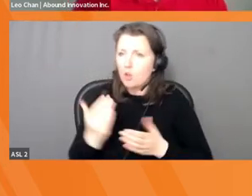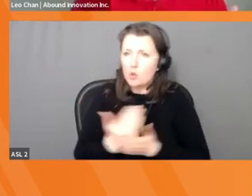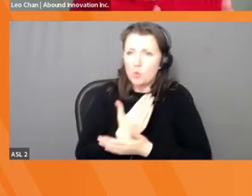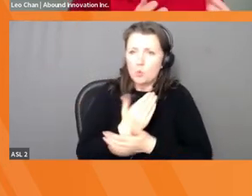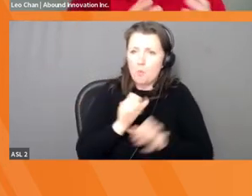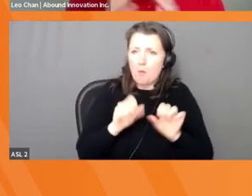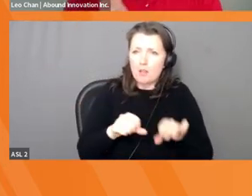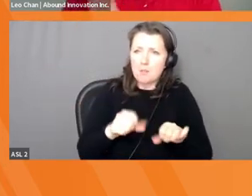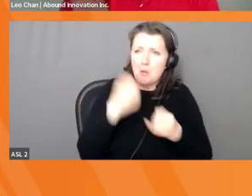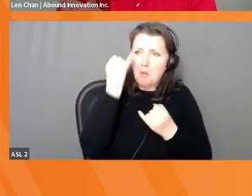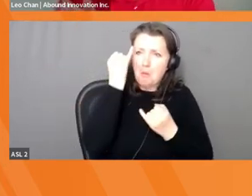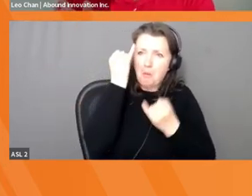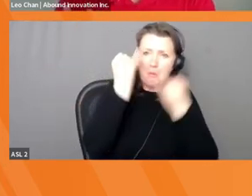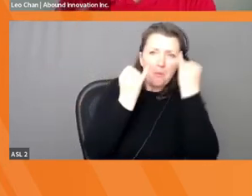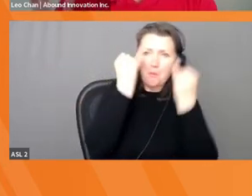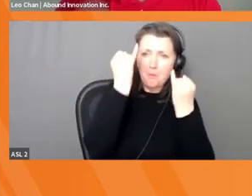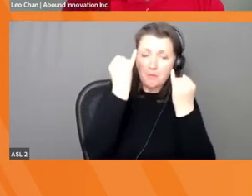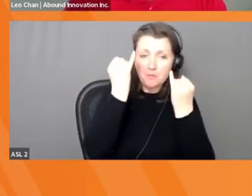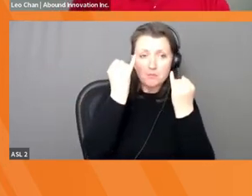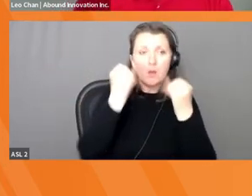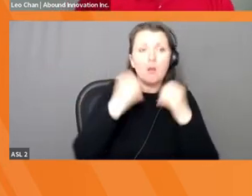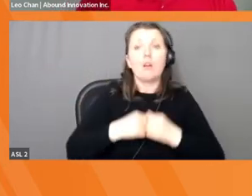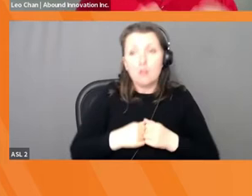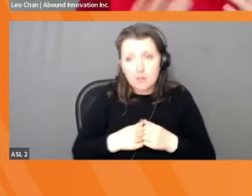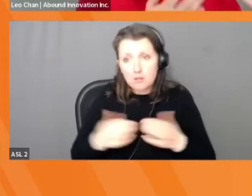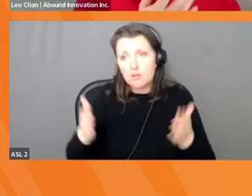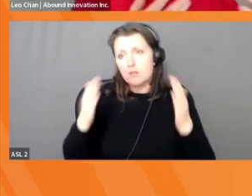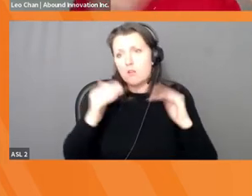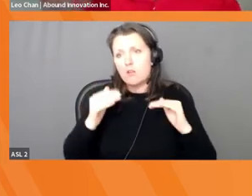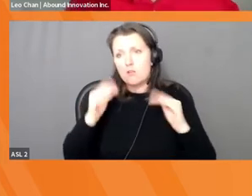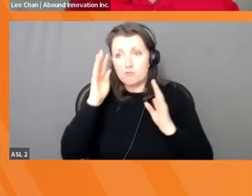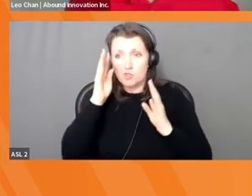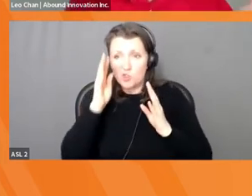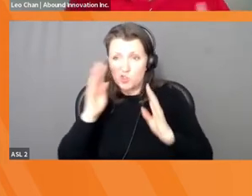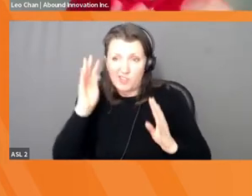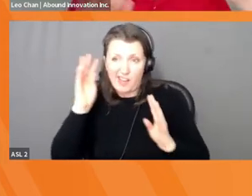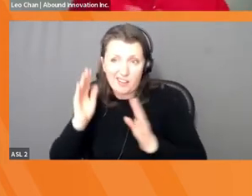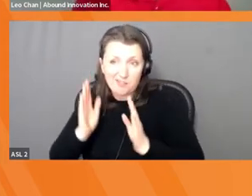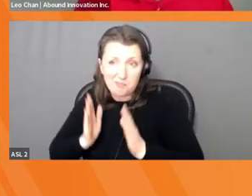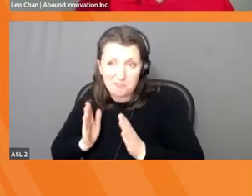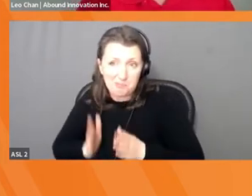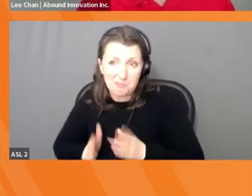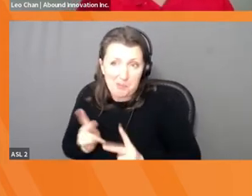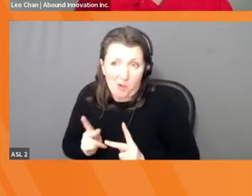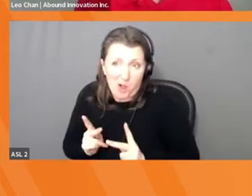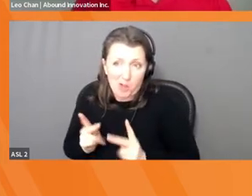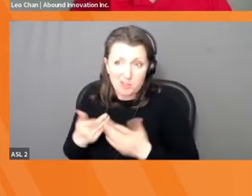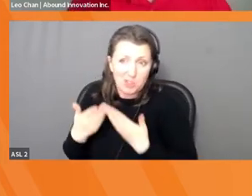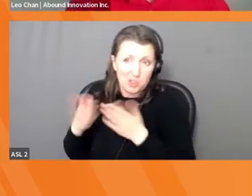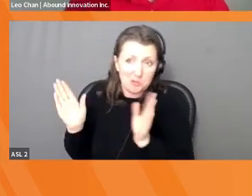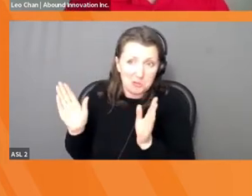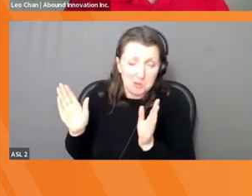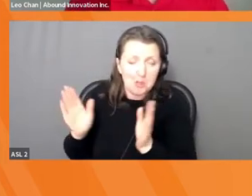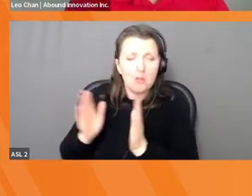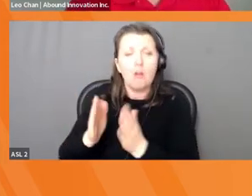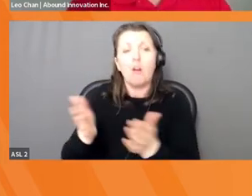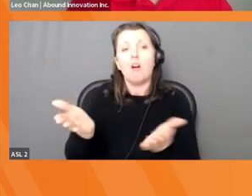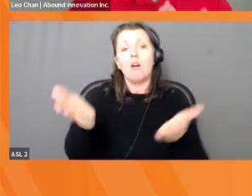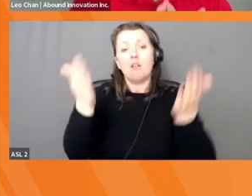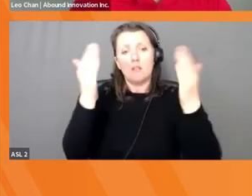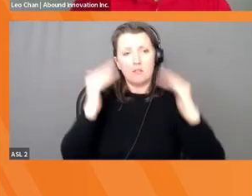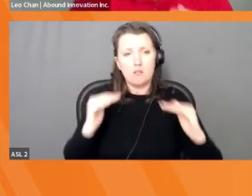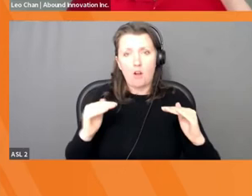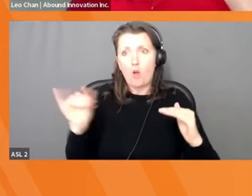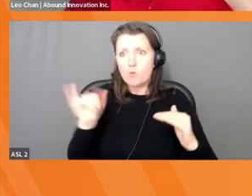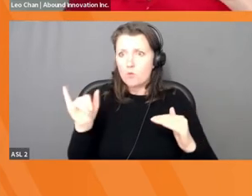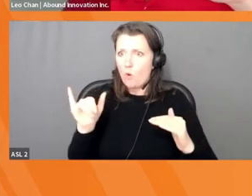could be, uh, they're also creative people, uh, of course, right? Because it can have new ideas and creativity is about ideas. And lastly, they're resilient.